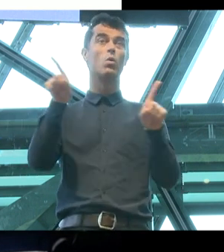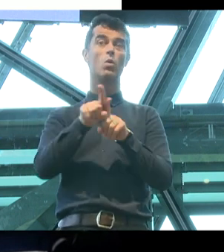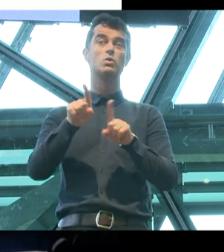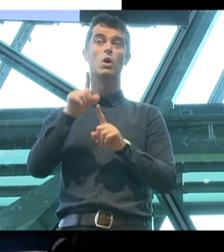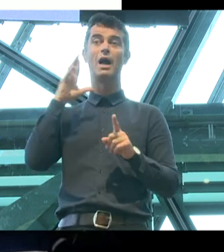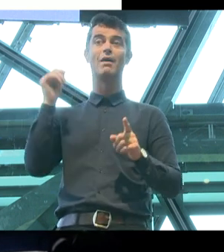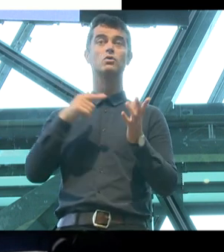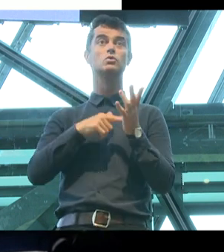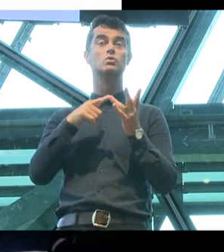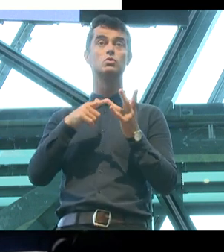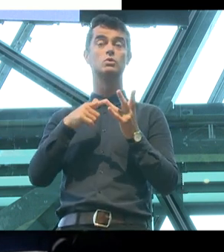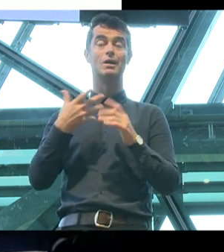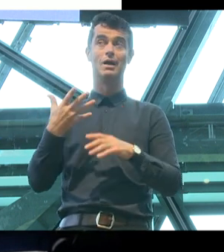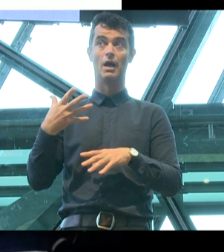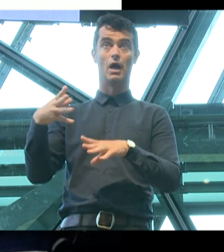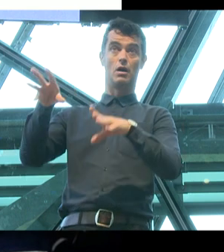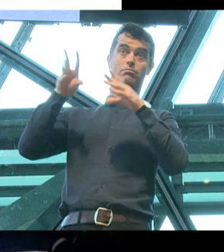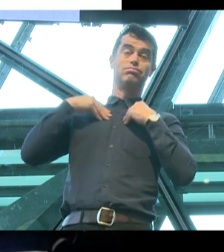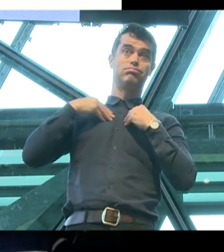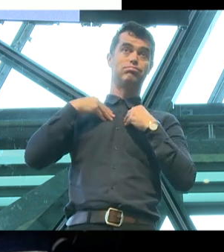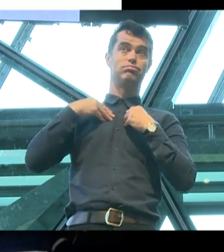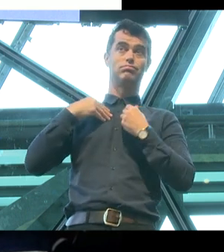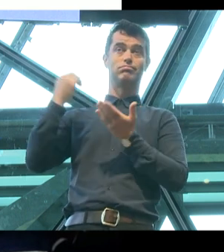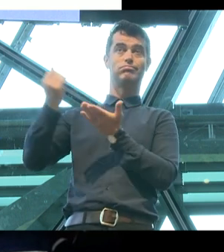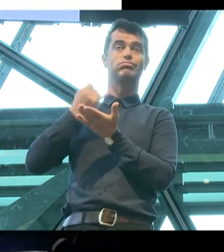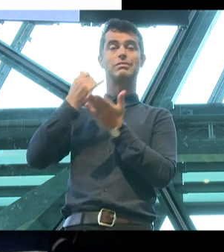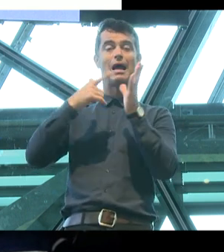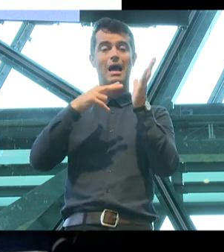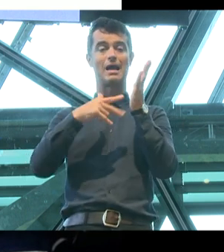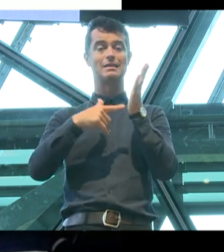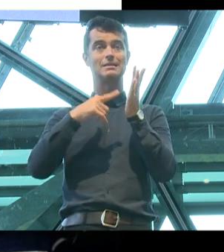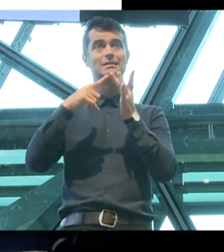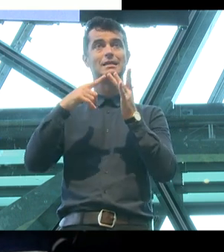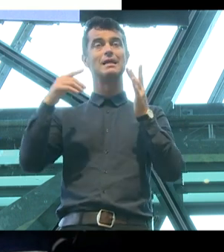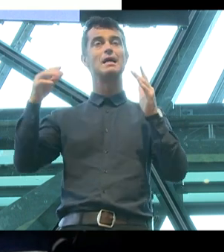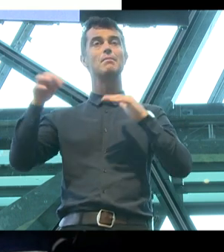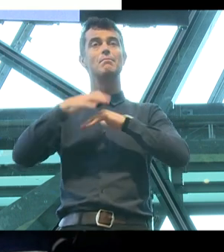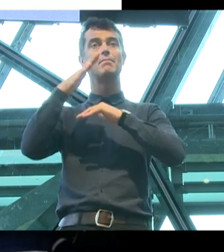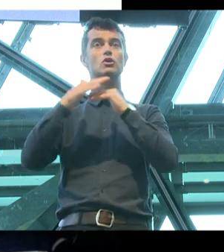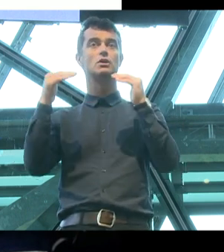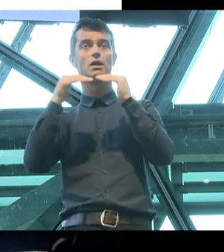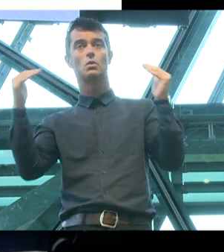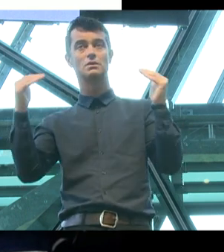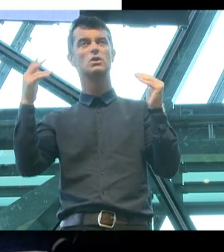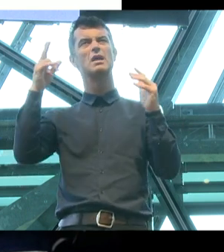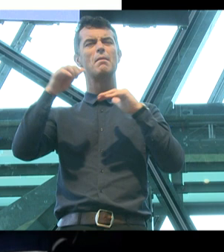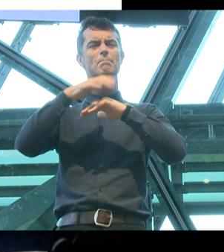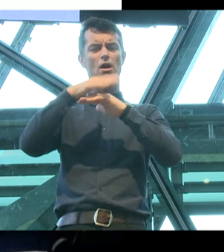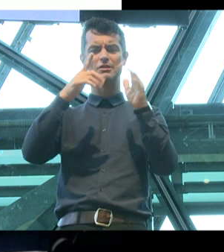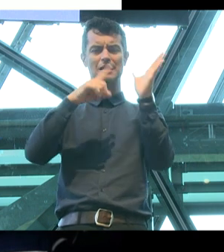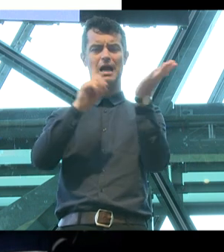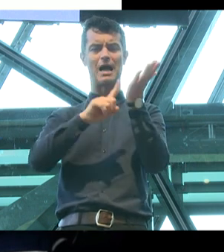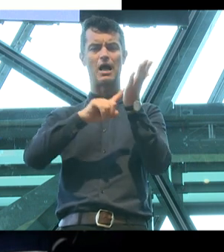going to have to bear the brunt of anti-marriage equality radicals, once known as Marriage Alliance, who have now